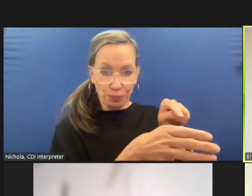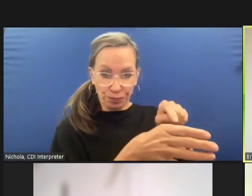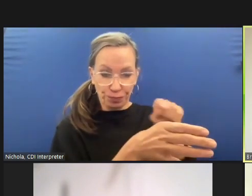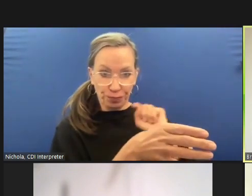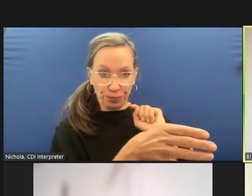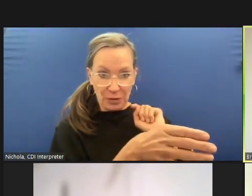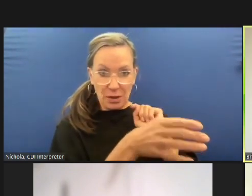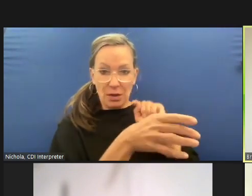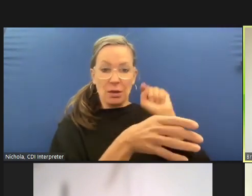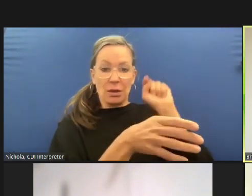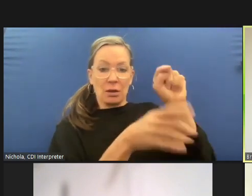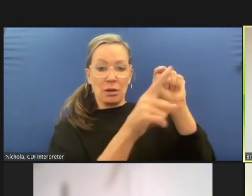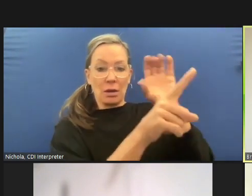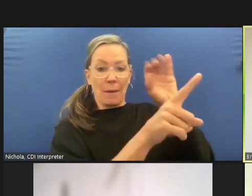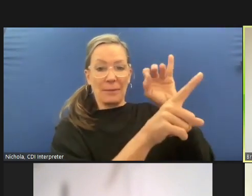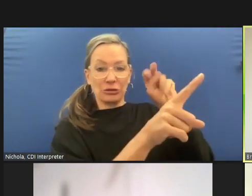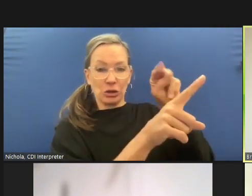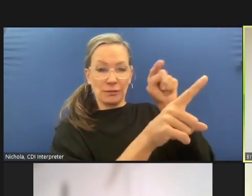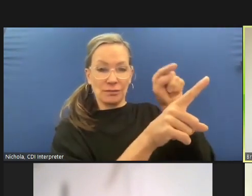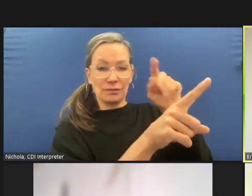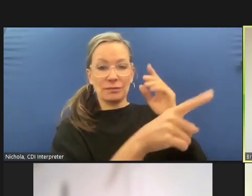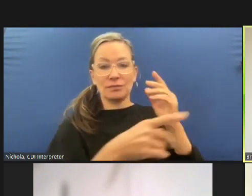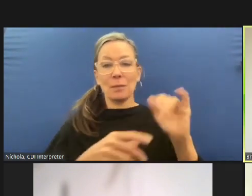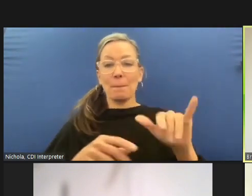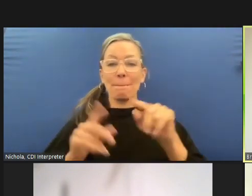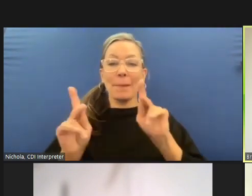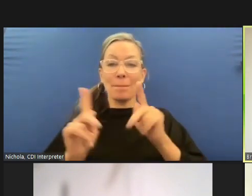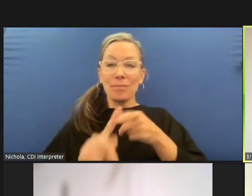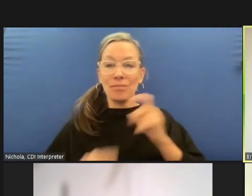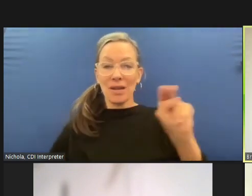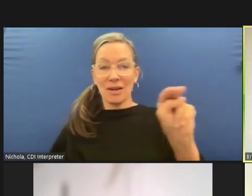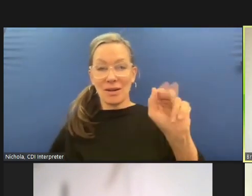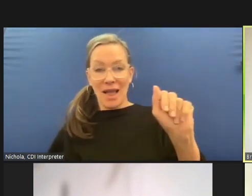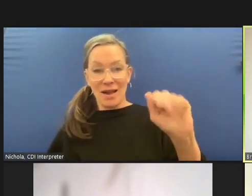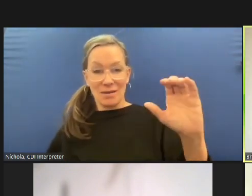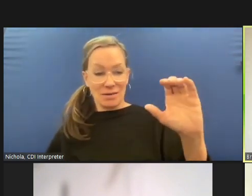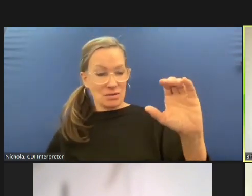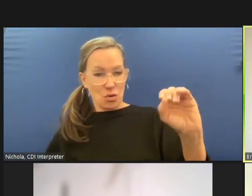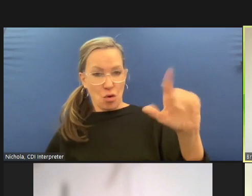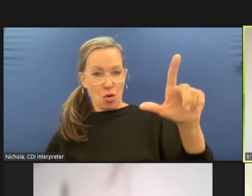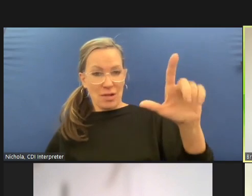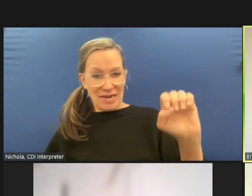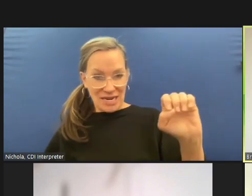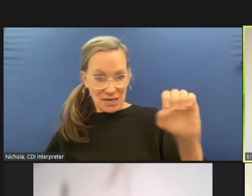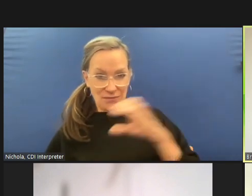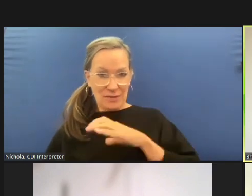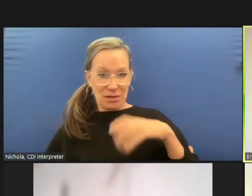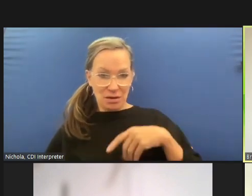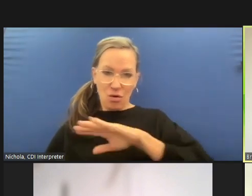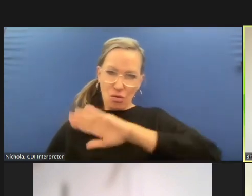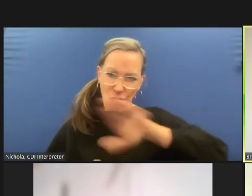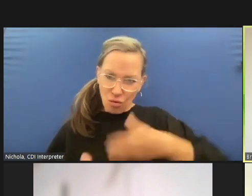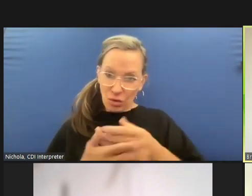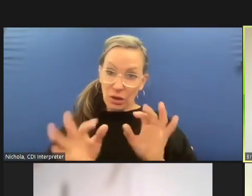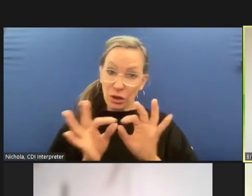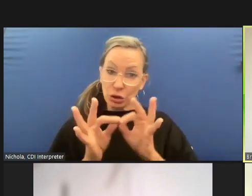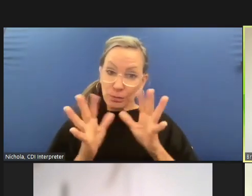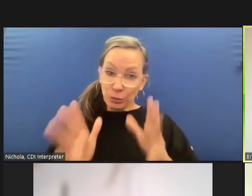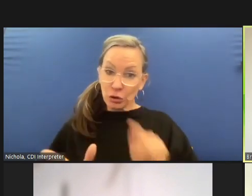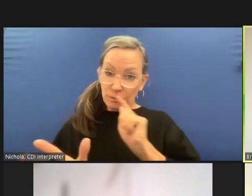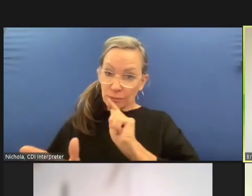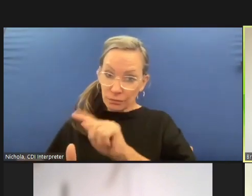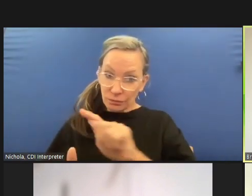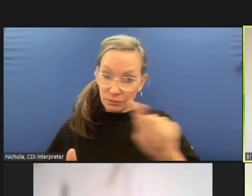capturing uh what happened today and then everybody who's doing the interpretation the zoom hosting the sound